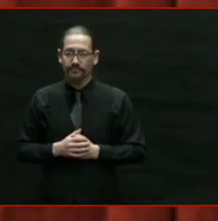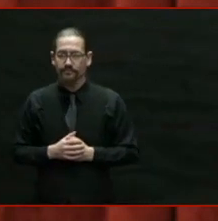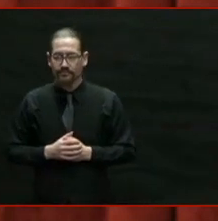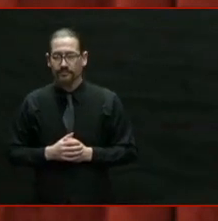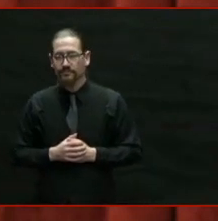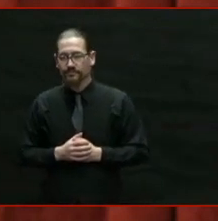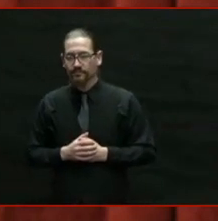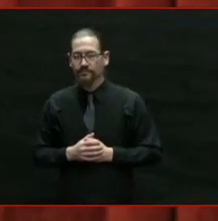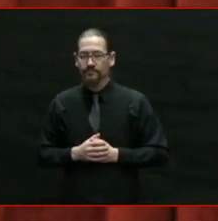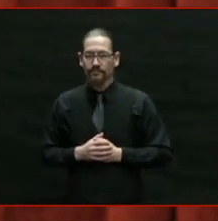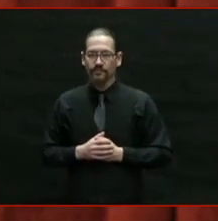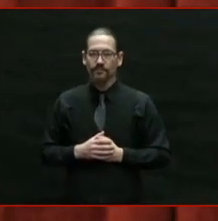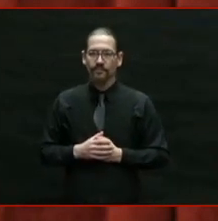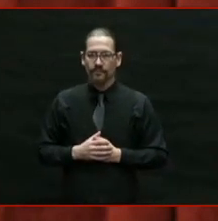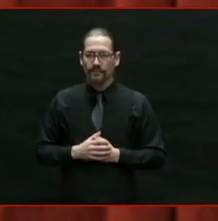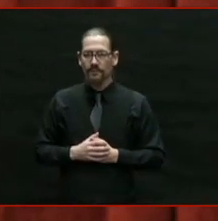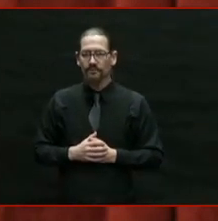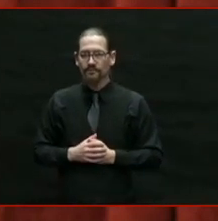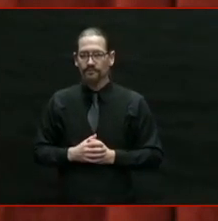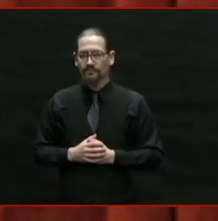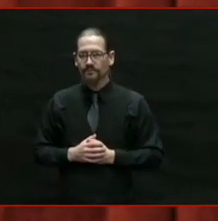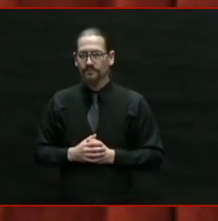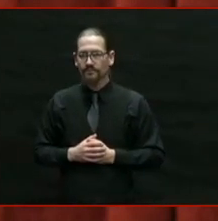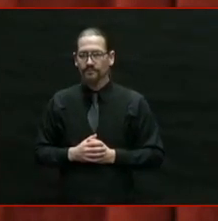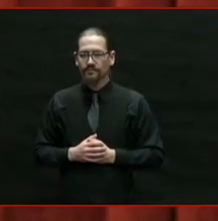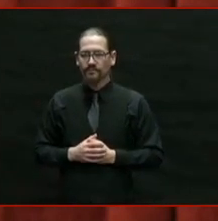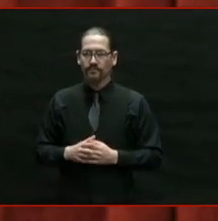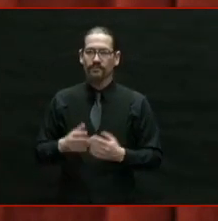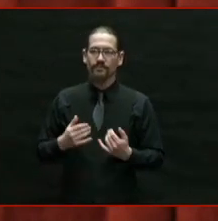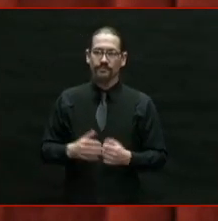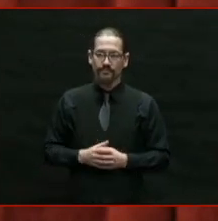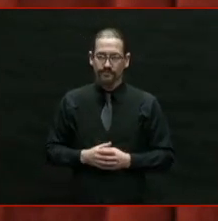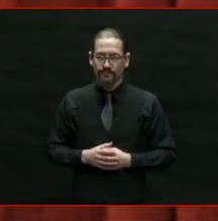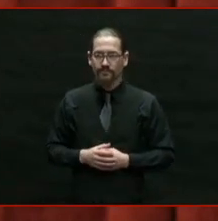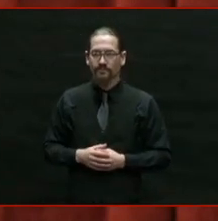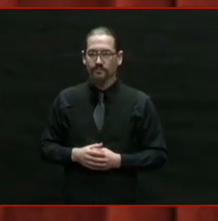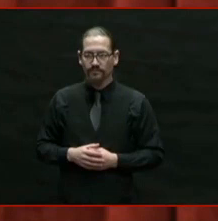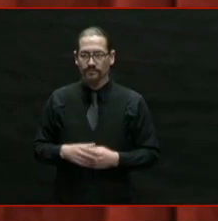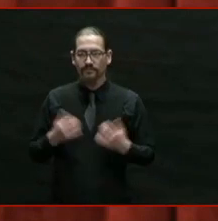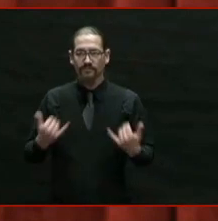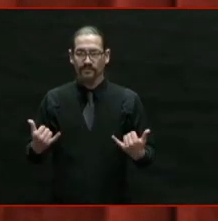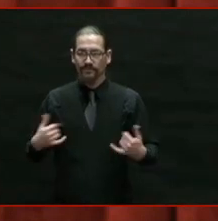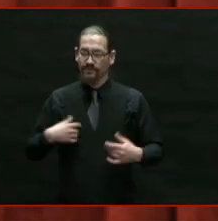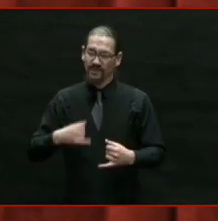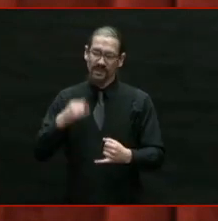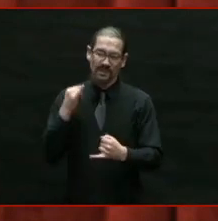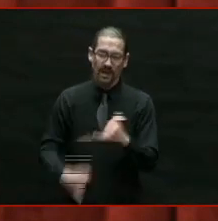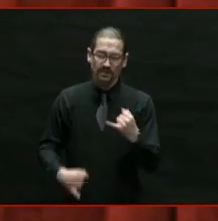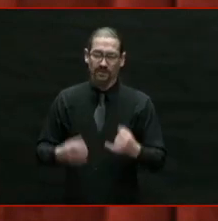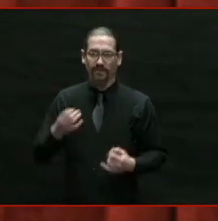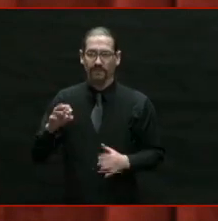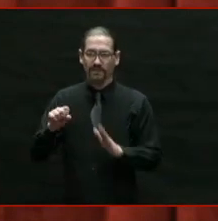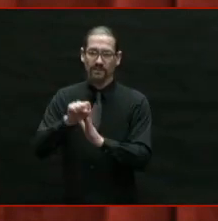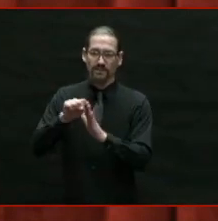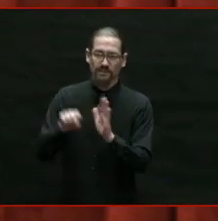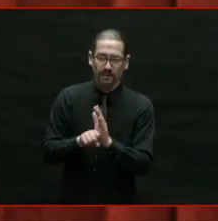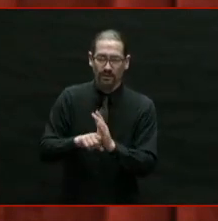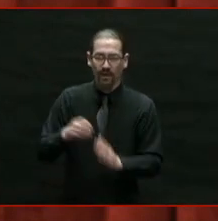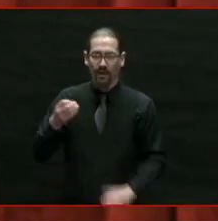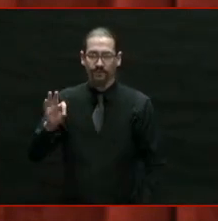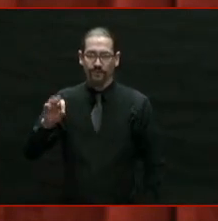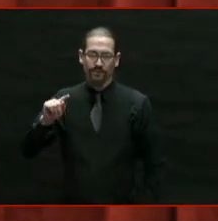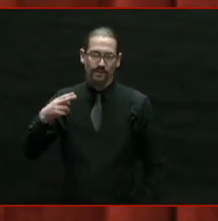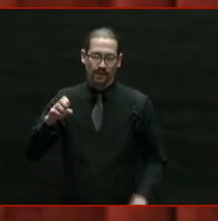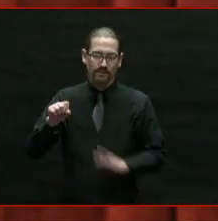Now, this being my last state of the state, I do want to leave